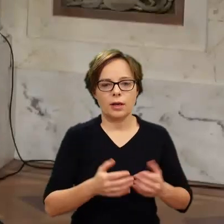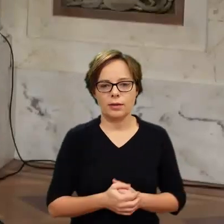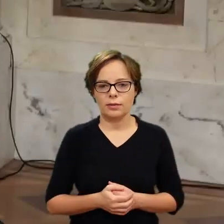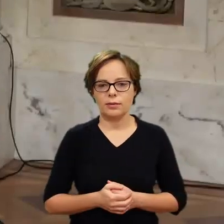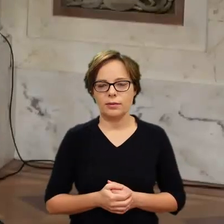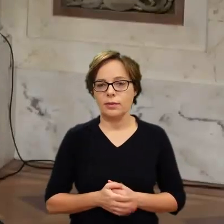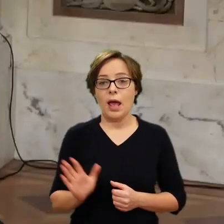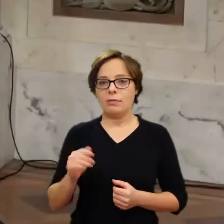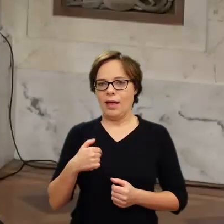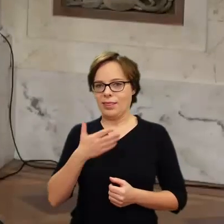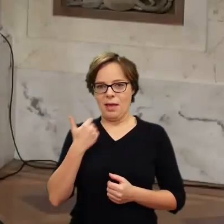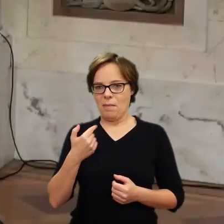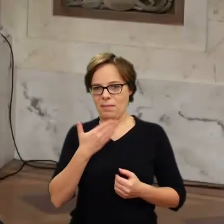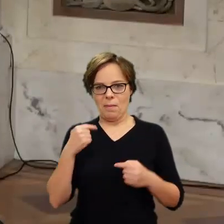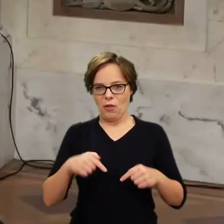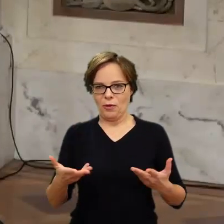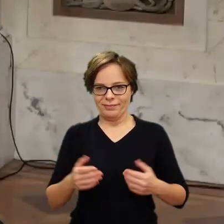Gdzie Gdzie Twoja? druga?